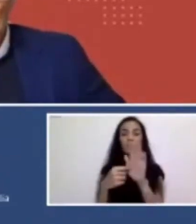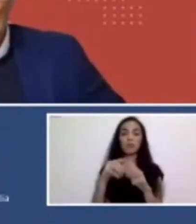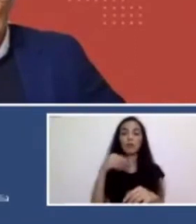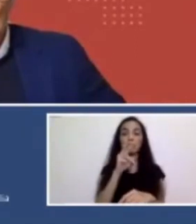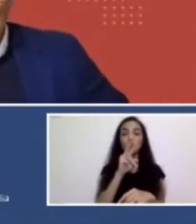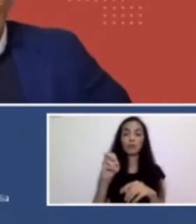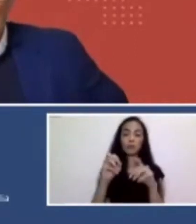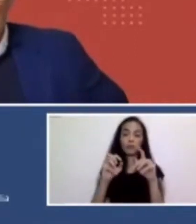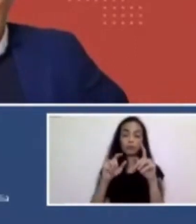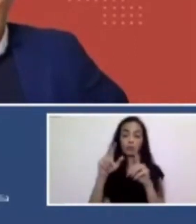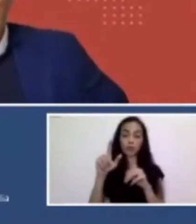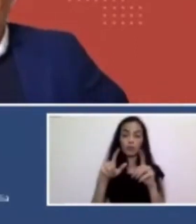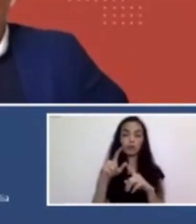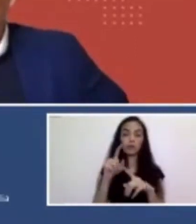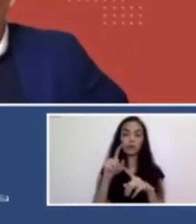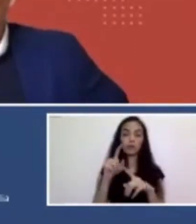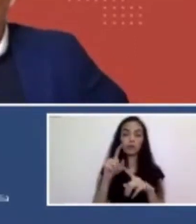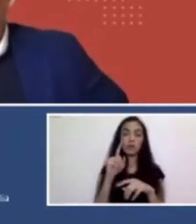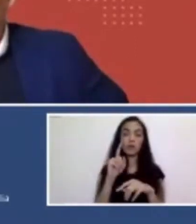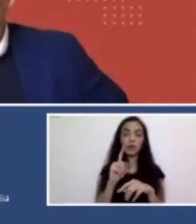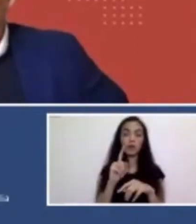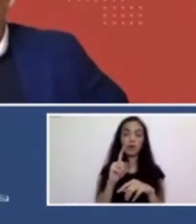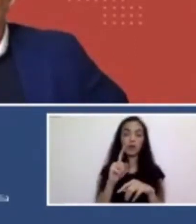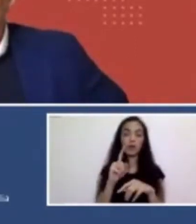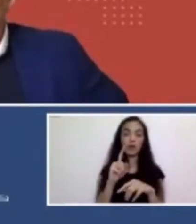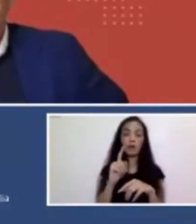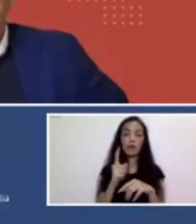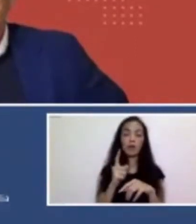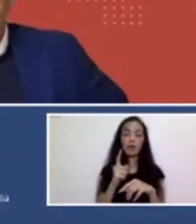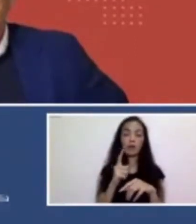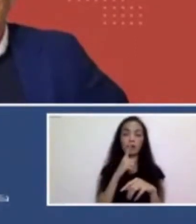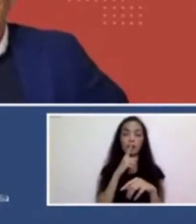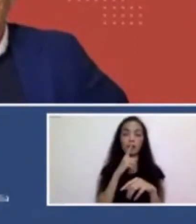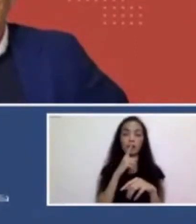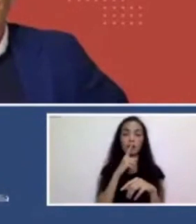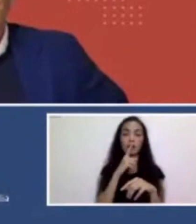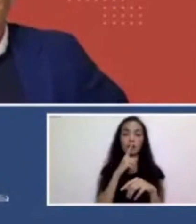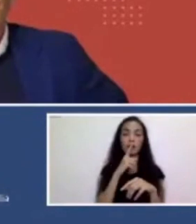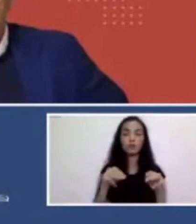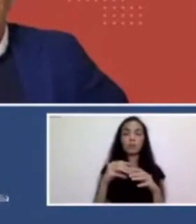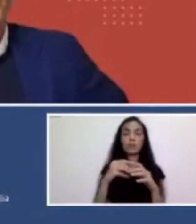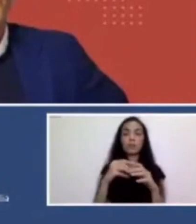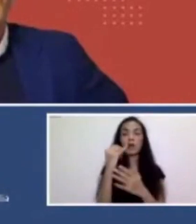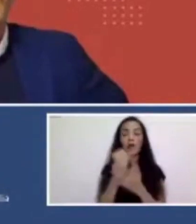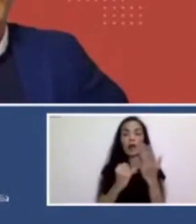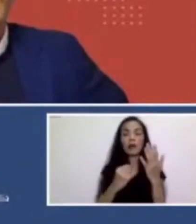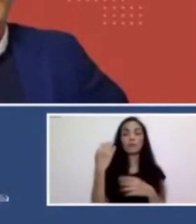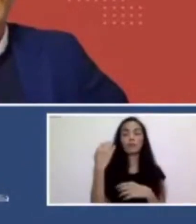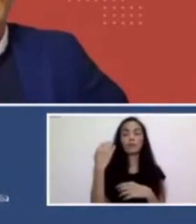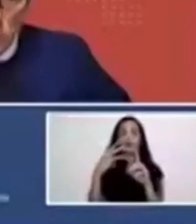subject of a retrospective at Heide Museum of Modern Art in Melbourne. In 2014, he